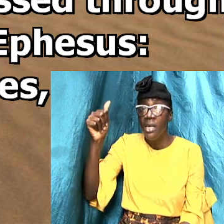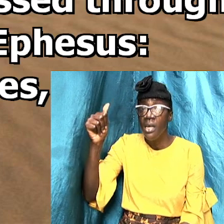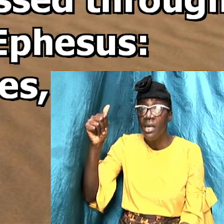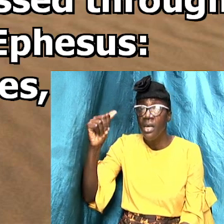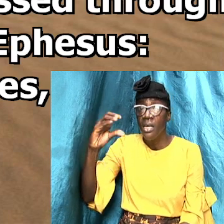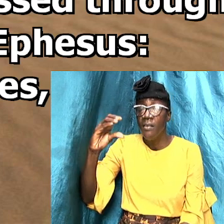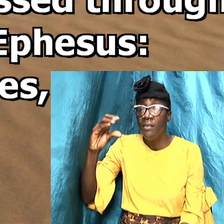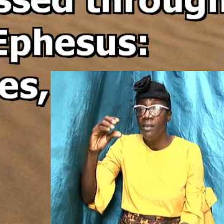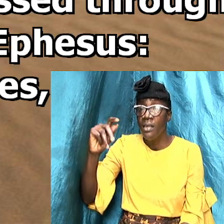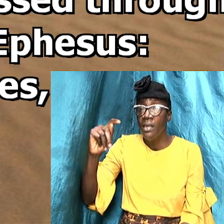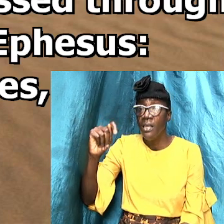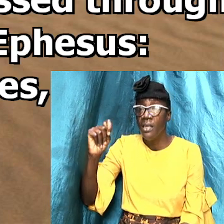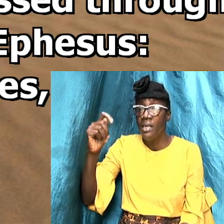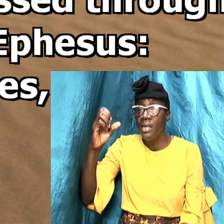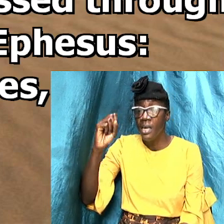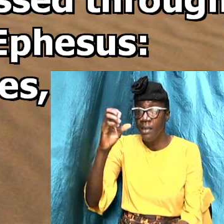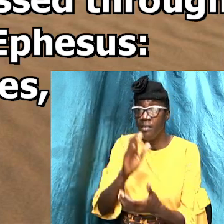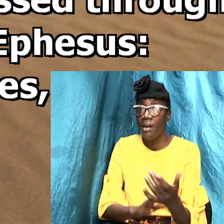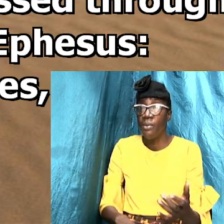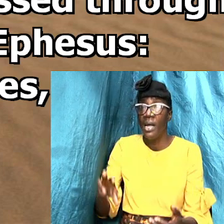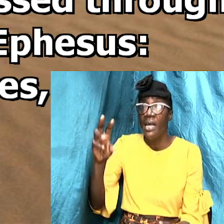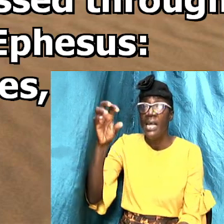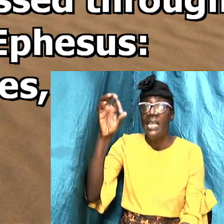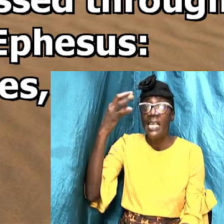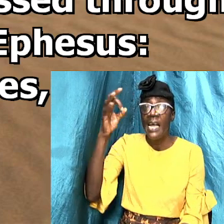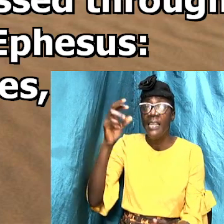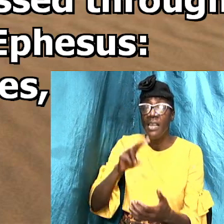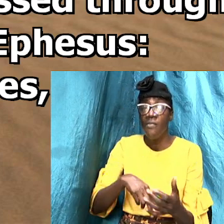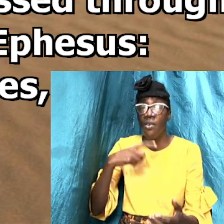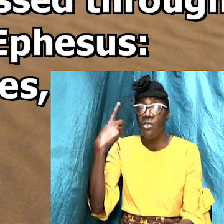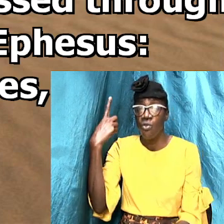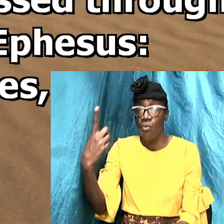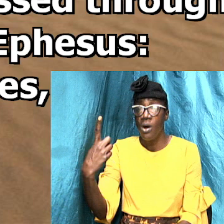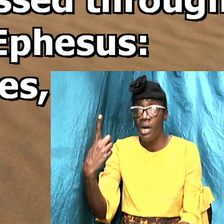and this is a very important scripture why